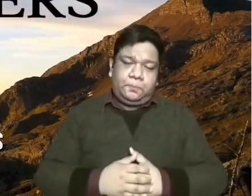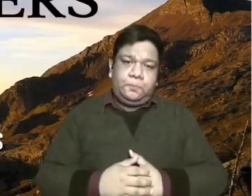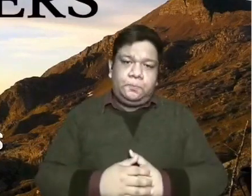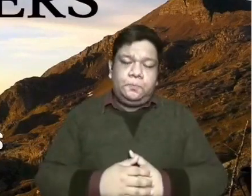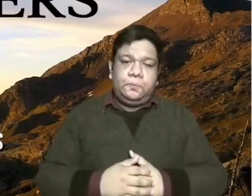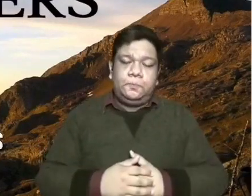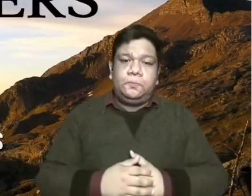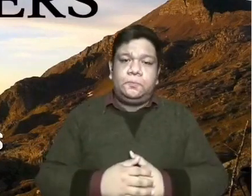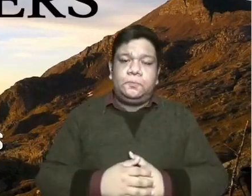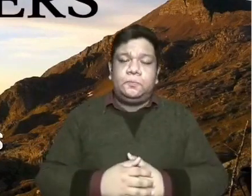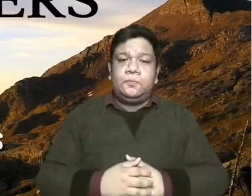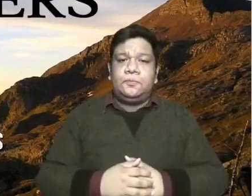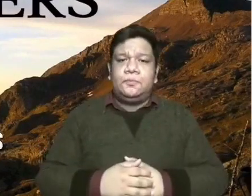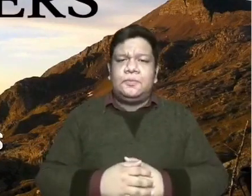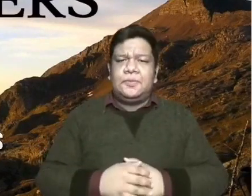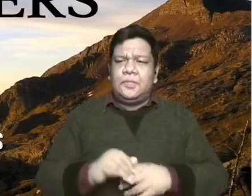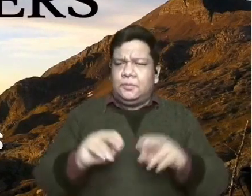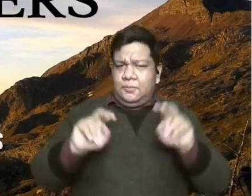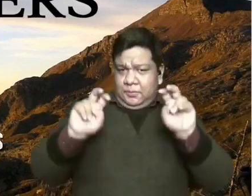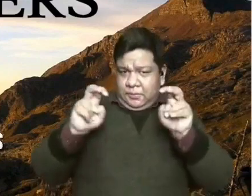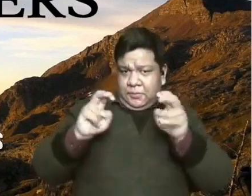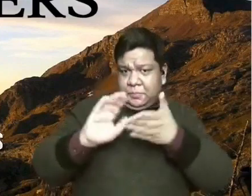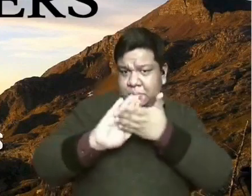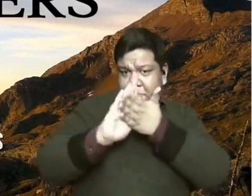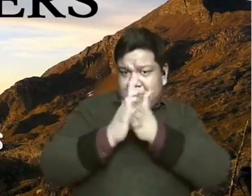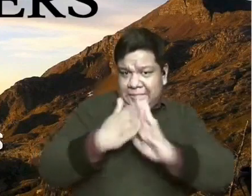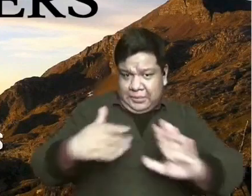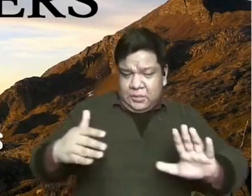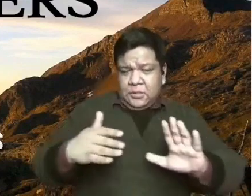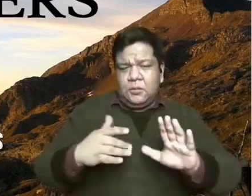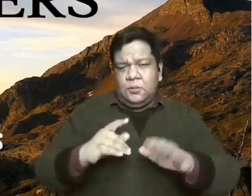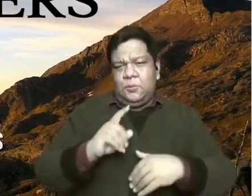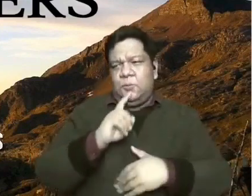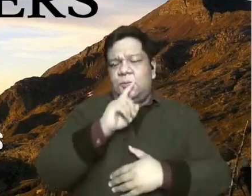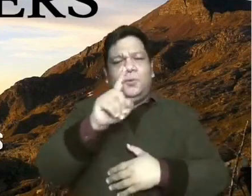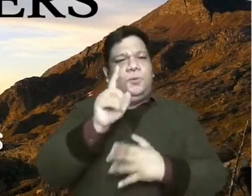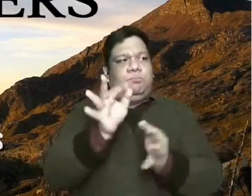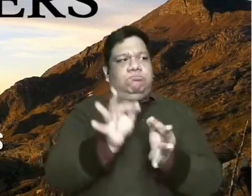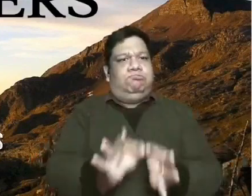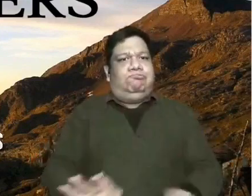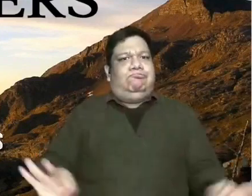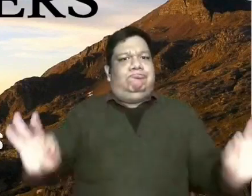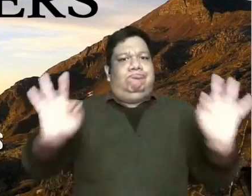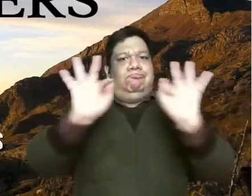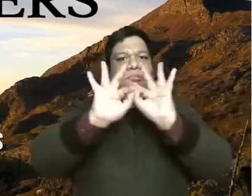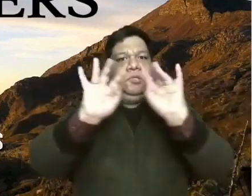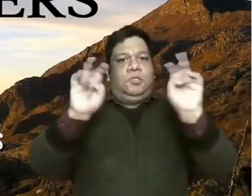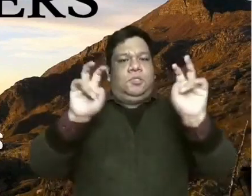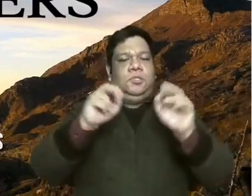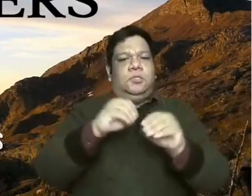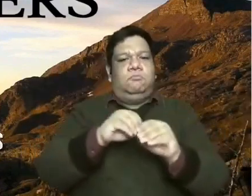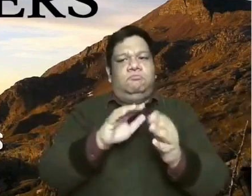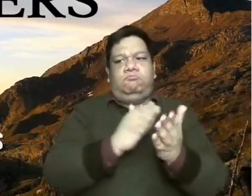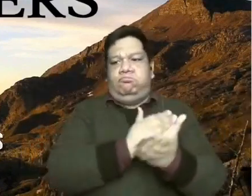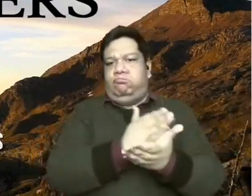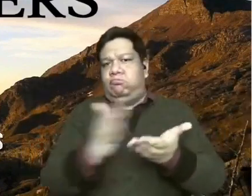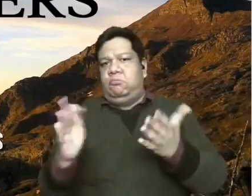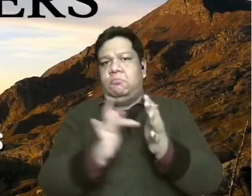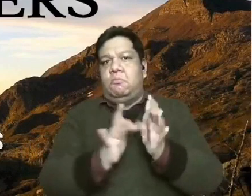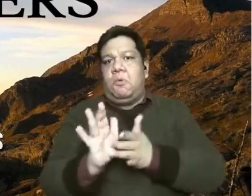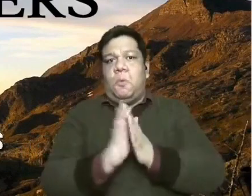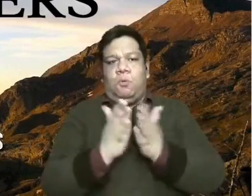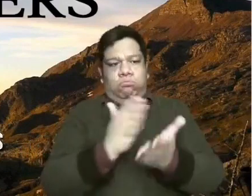peacemakers. Now, the subject of peace can be considered a very major theme throughout the Bible.